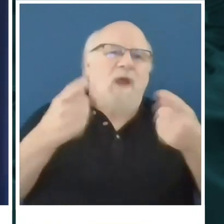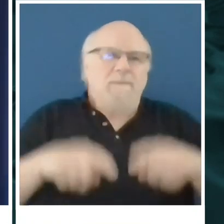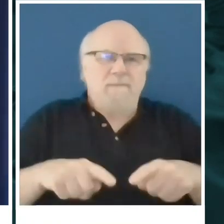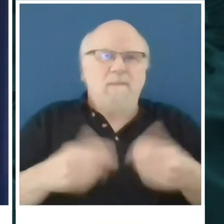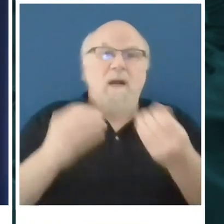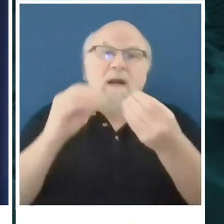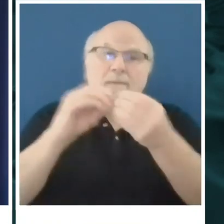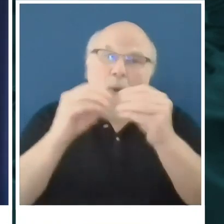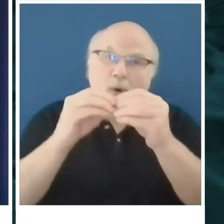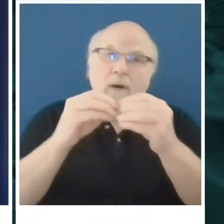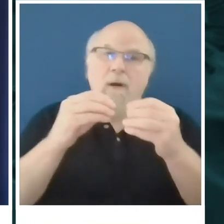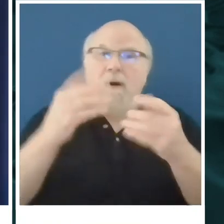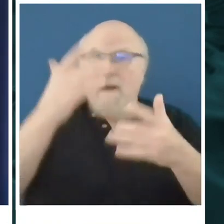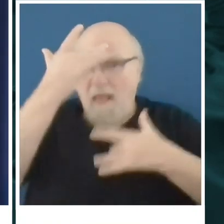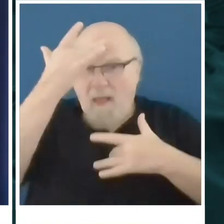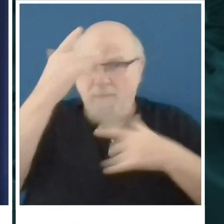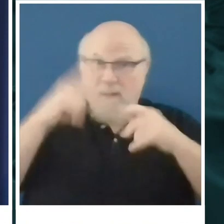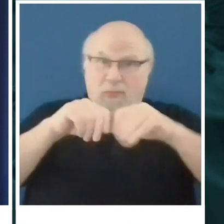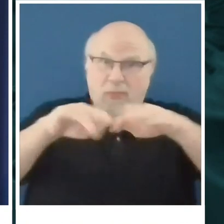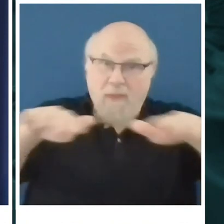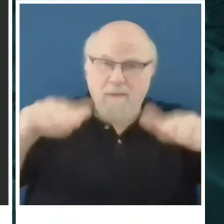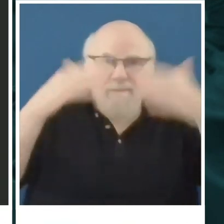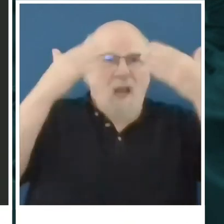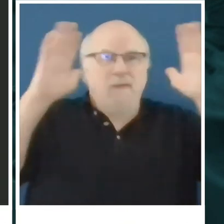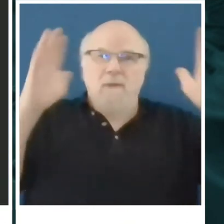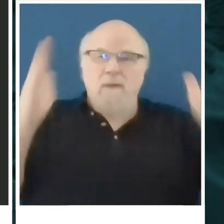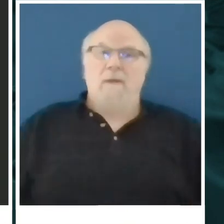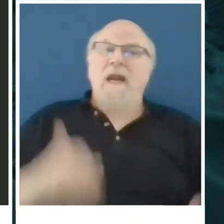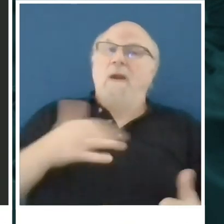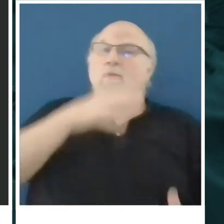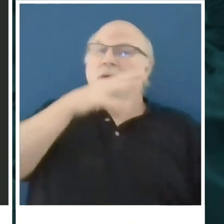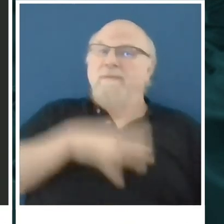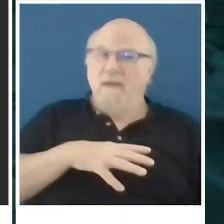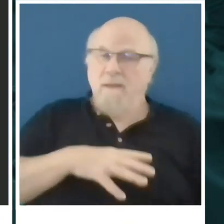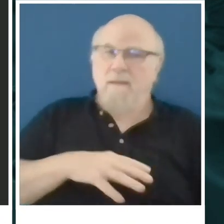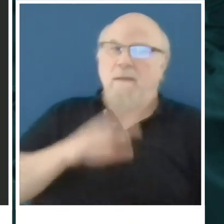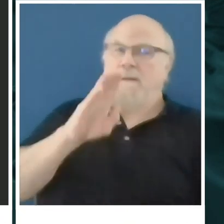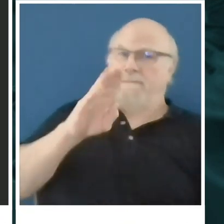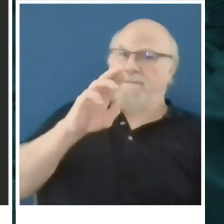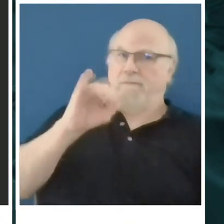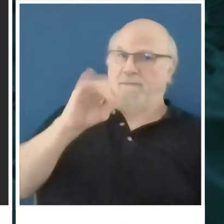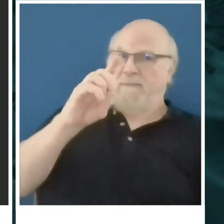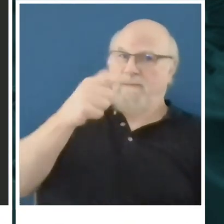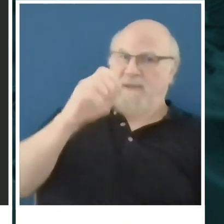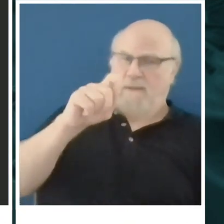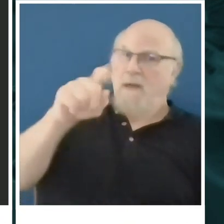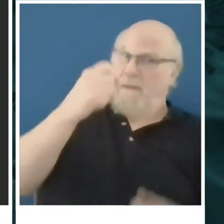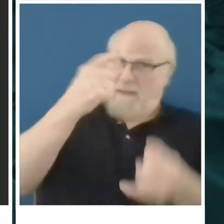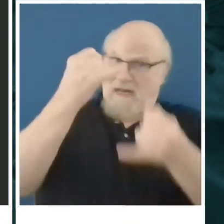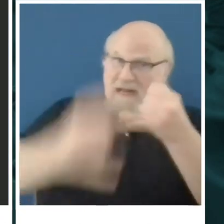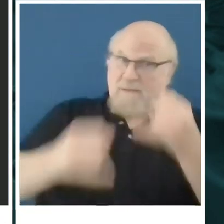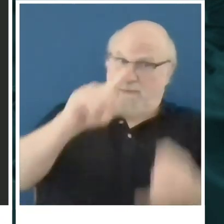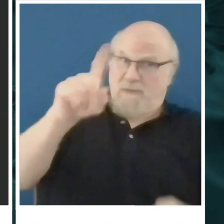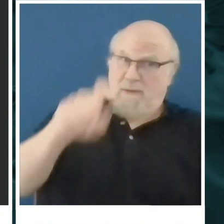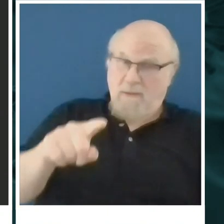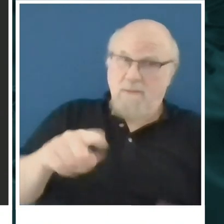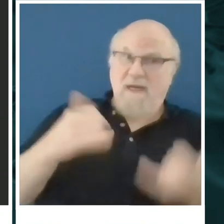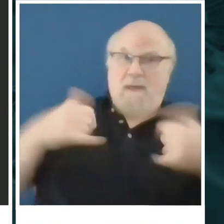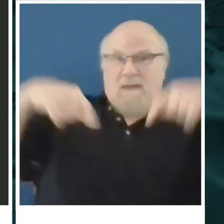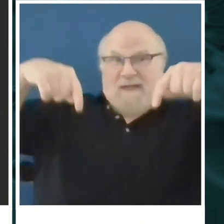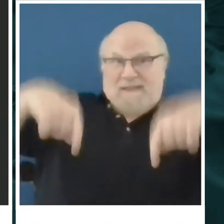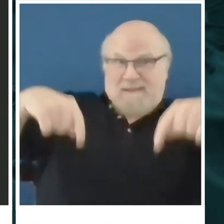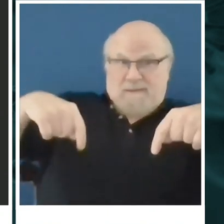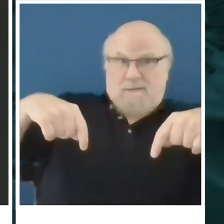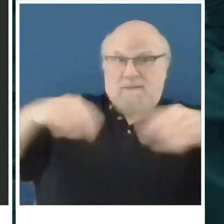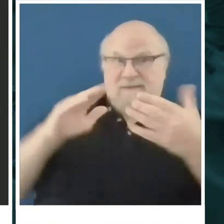Bridget with Action News. Last question. I just have a couple more here. Can the city release a number of